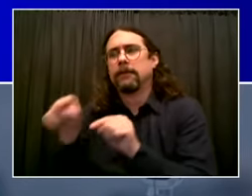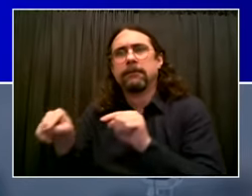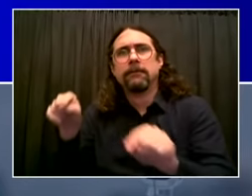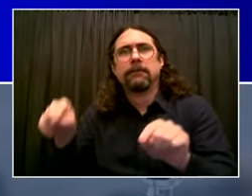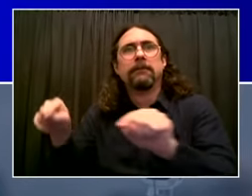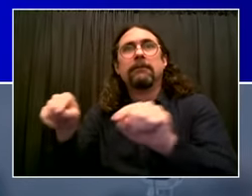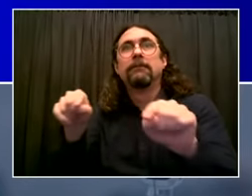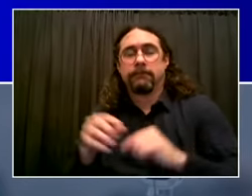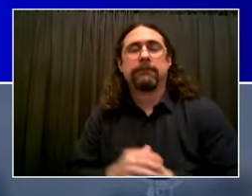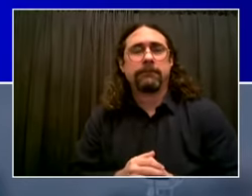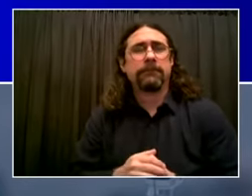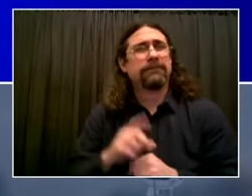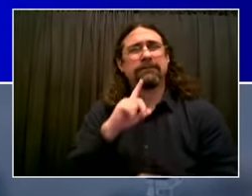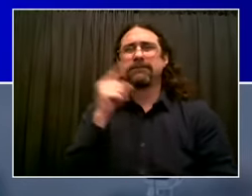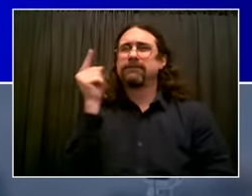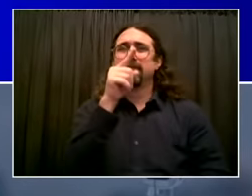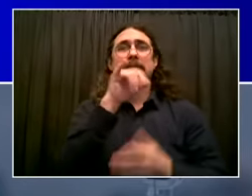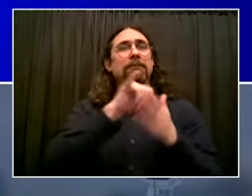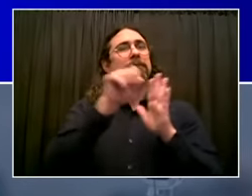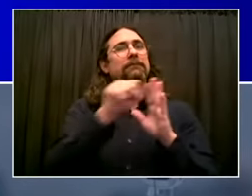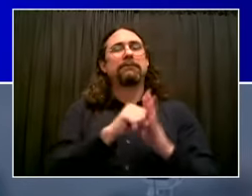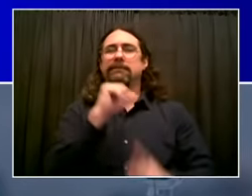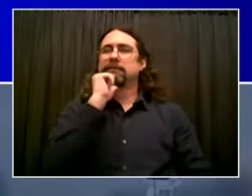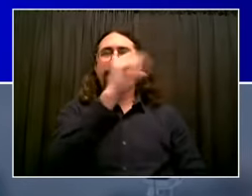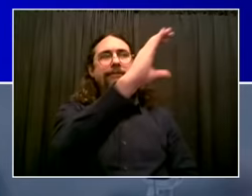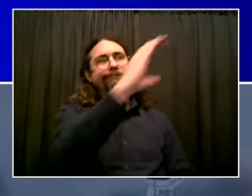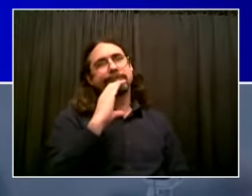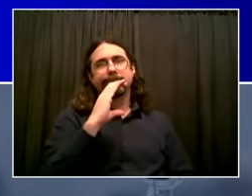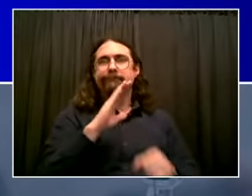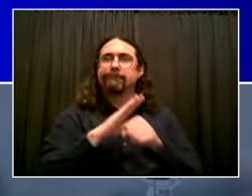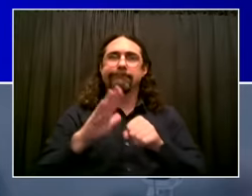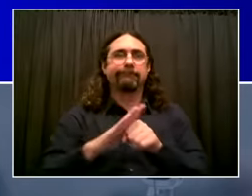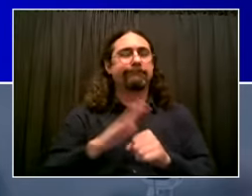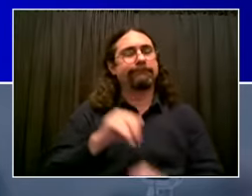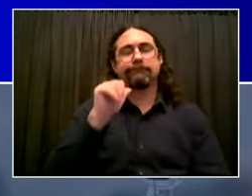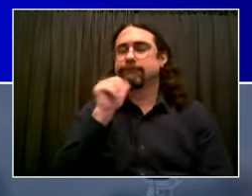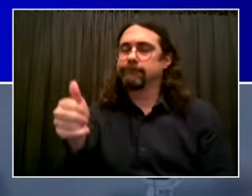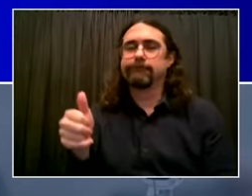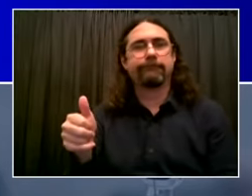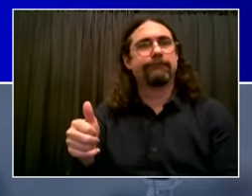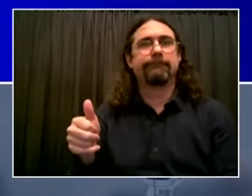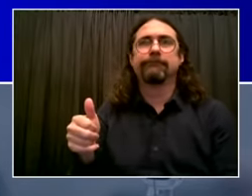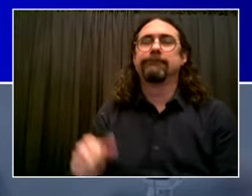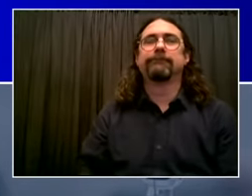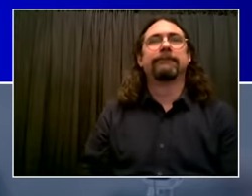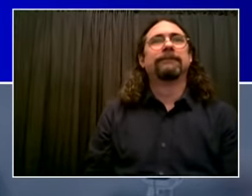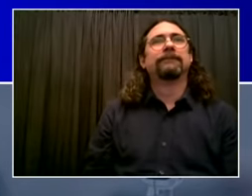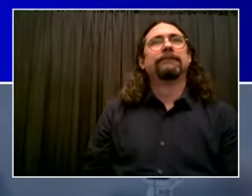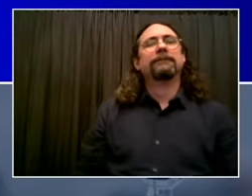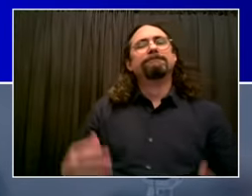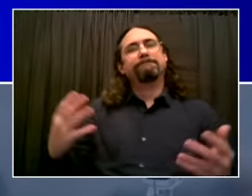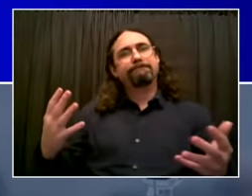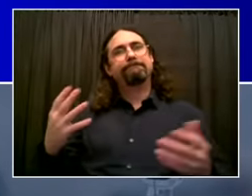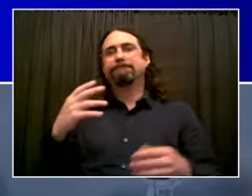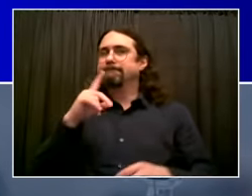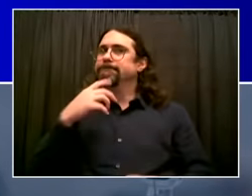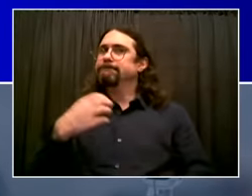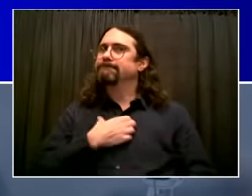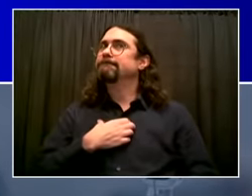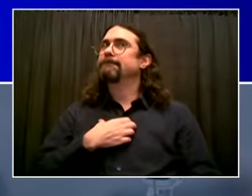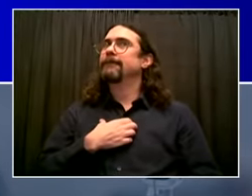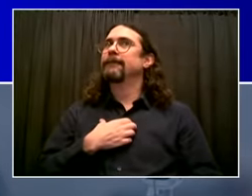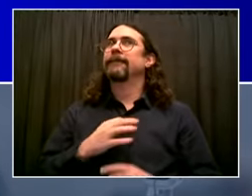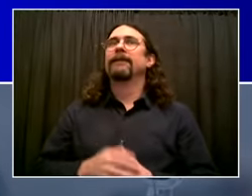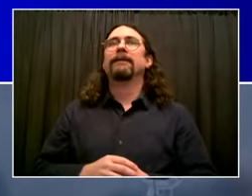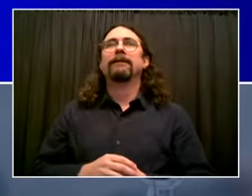lot of progress, more to do. But what's happening is clear. People want the vaccine more and more. And we are more and more able